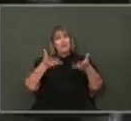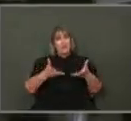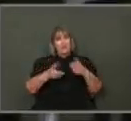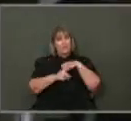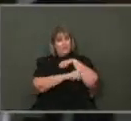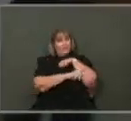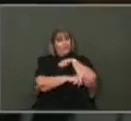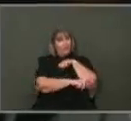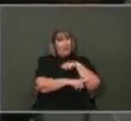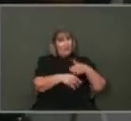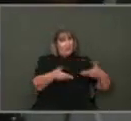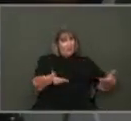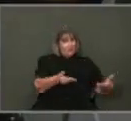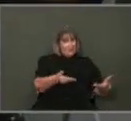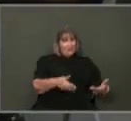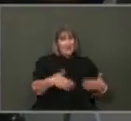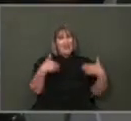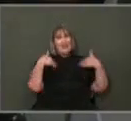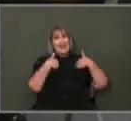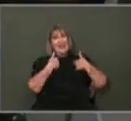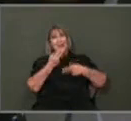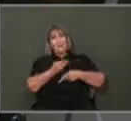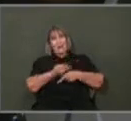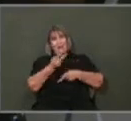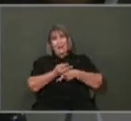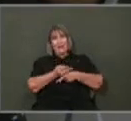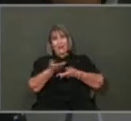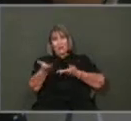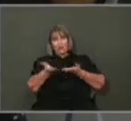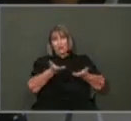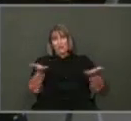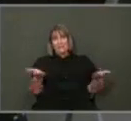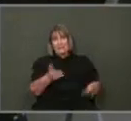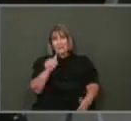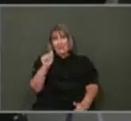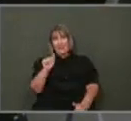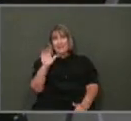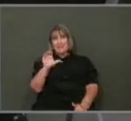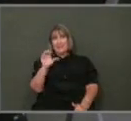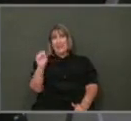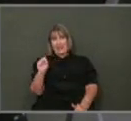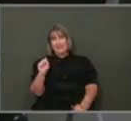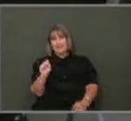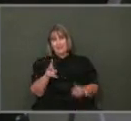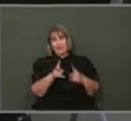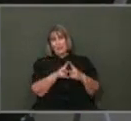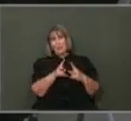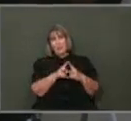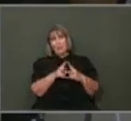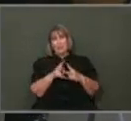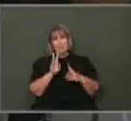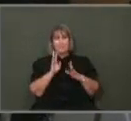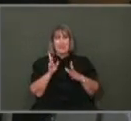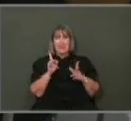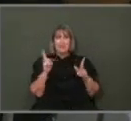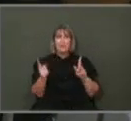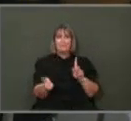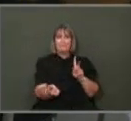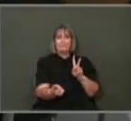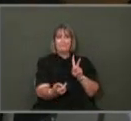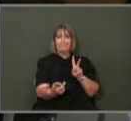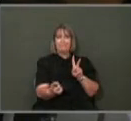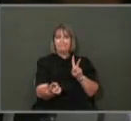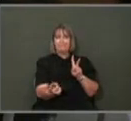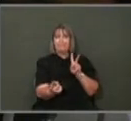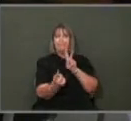behind you. I'll ask both those gentlemen to talk to you. But primarily, especially the boat and the trash along that stretch